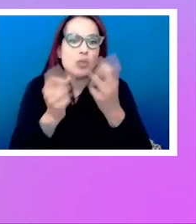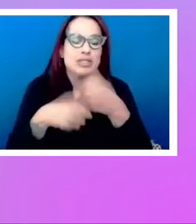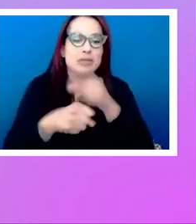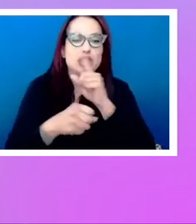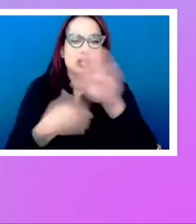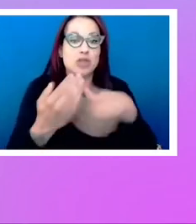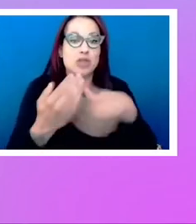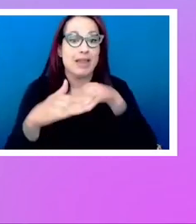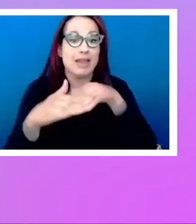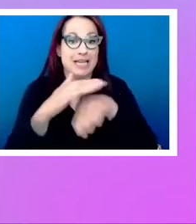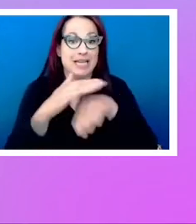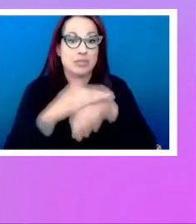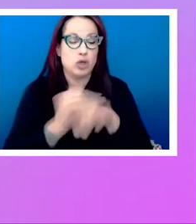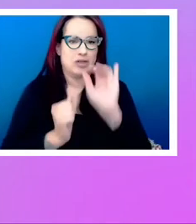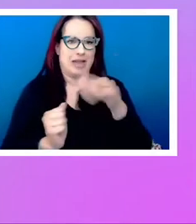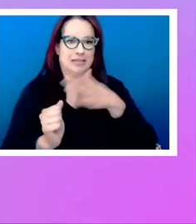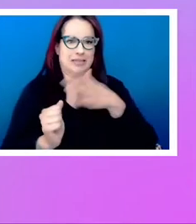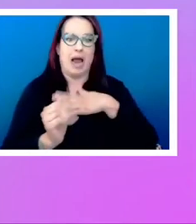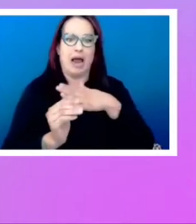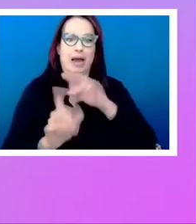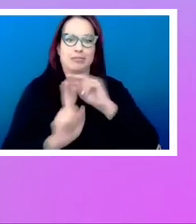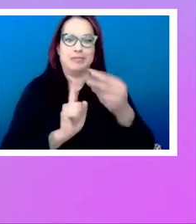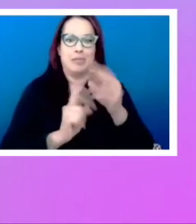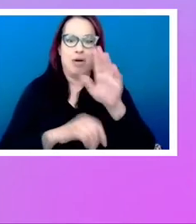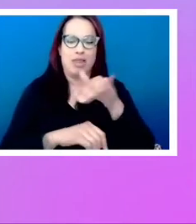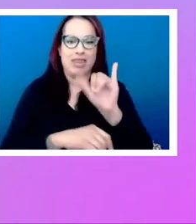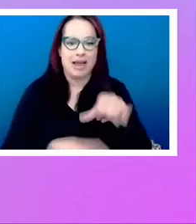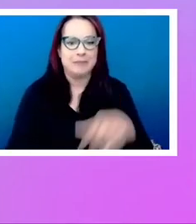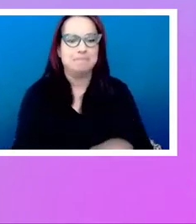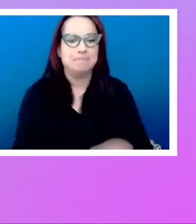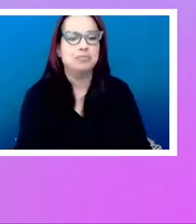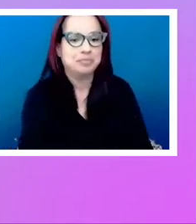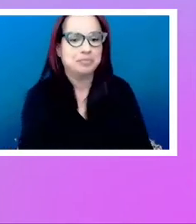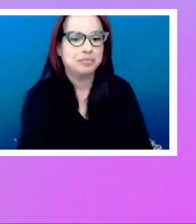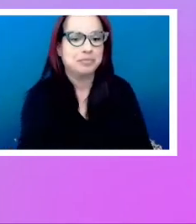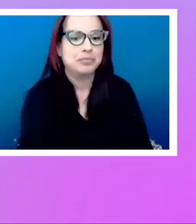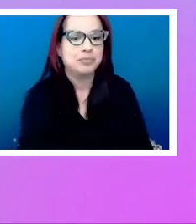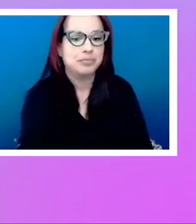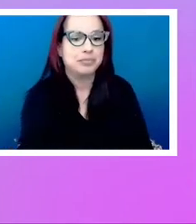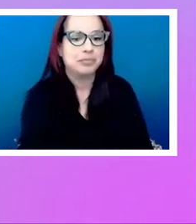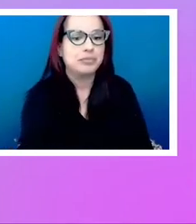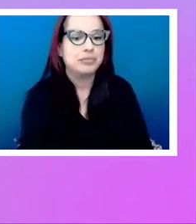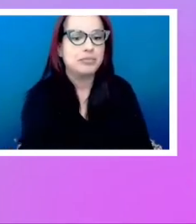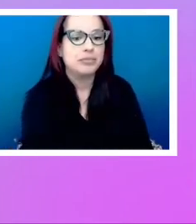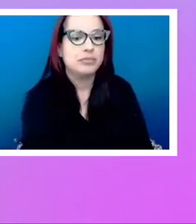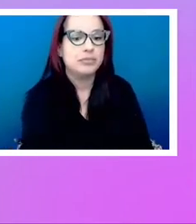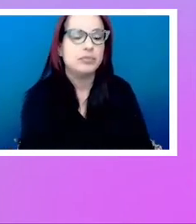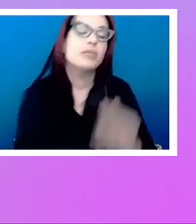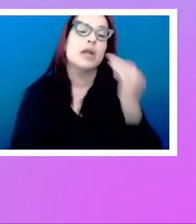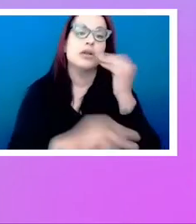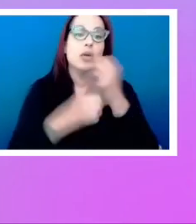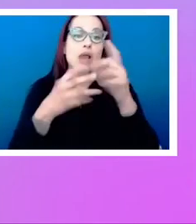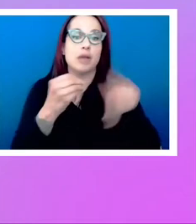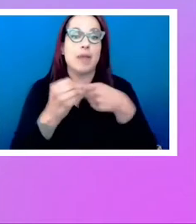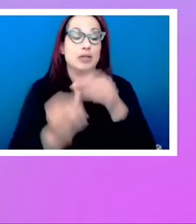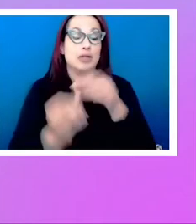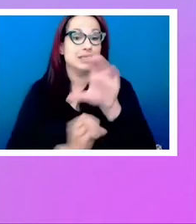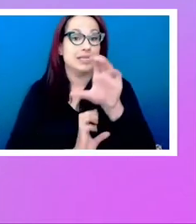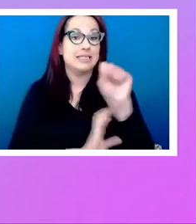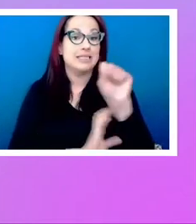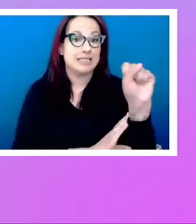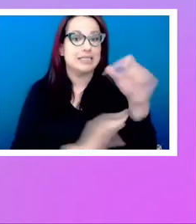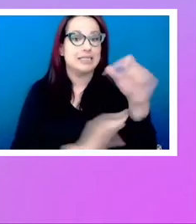So that's really where I come from with this. I'm someone who knows quite a bit about CSS. And I try to know stuff about